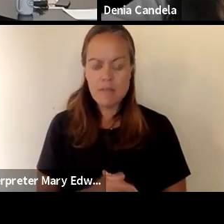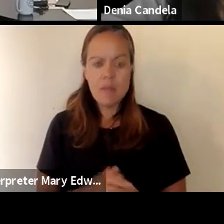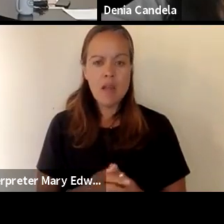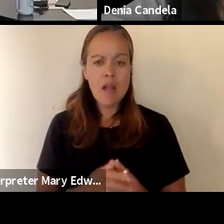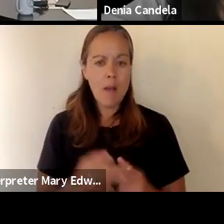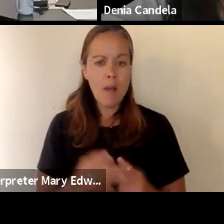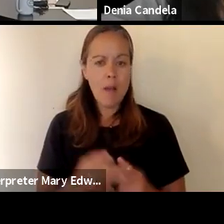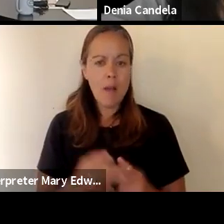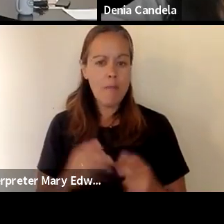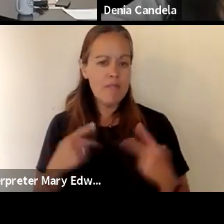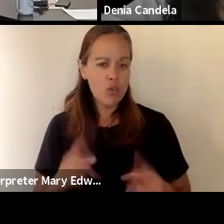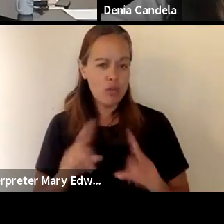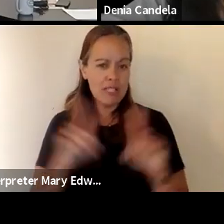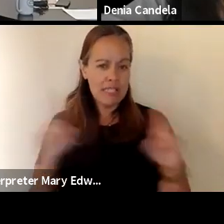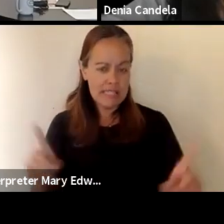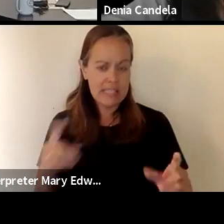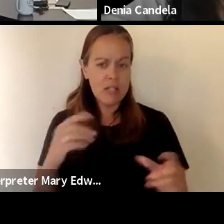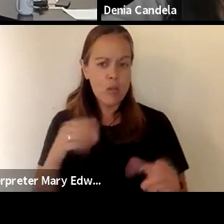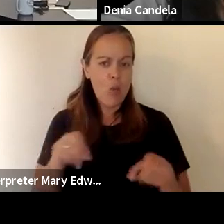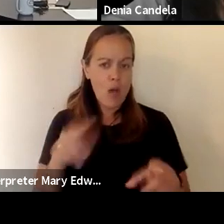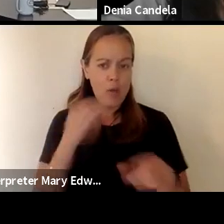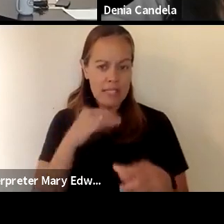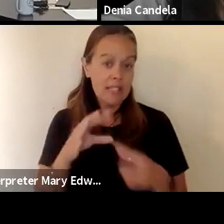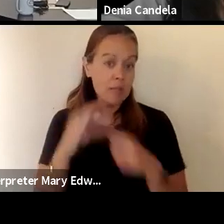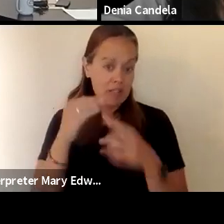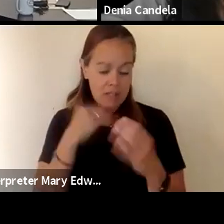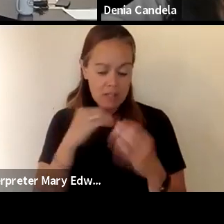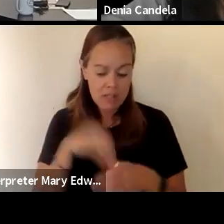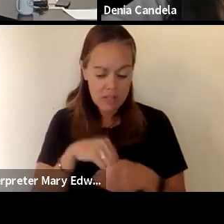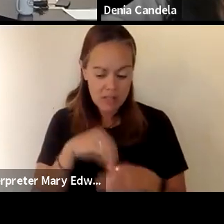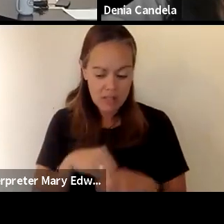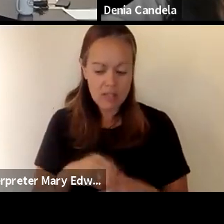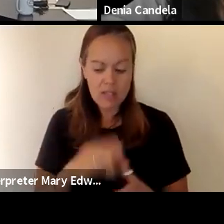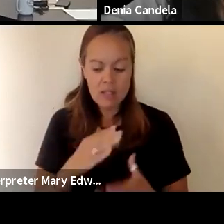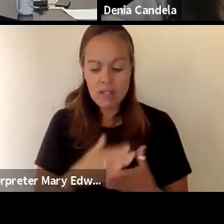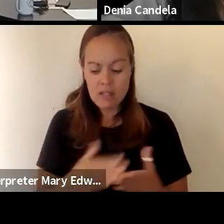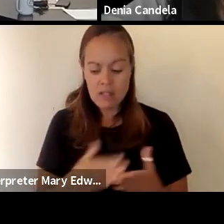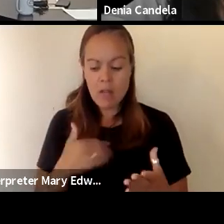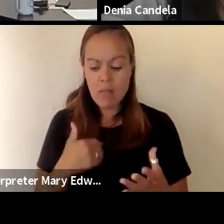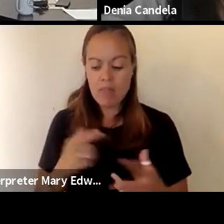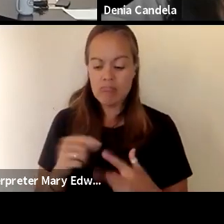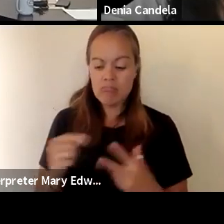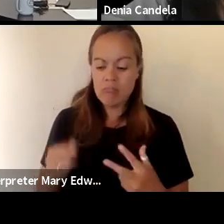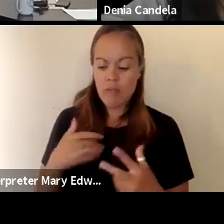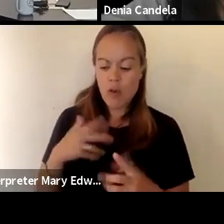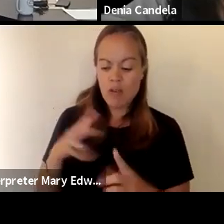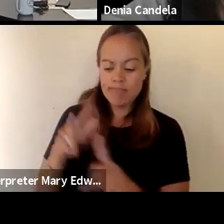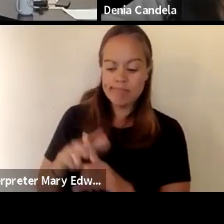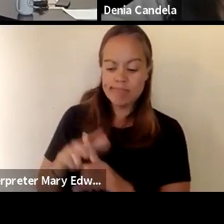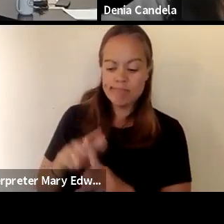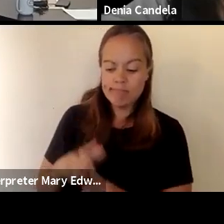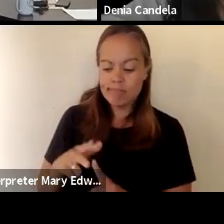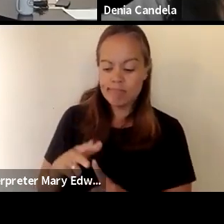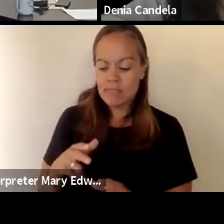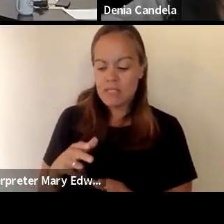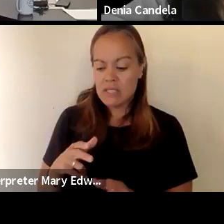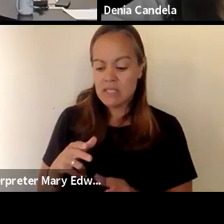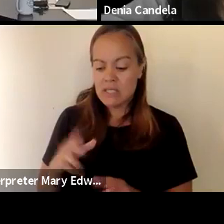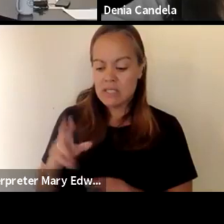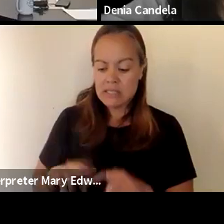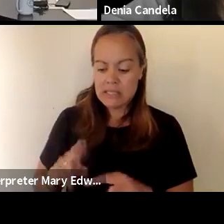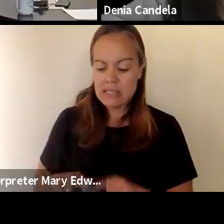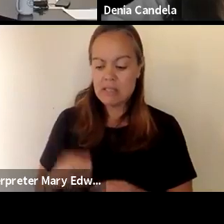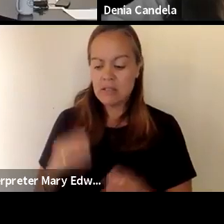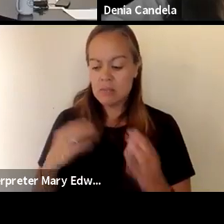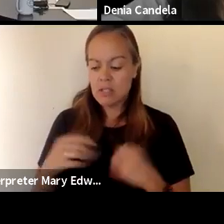some sites may even opt to have assigned seating for eating it's always recommended that meal time occurs outdoors